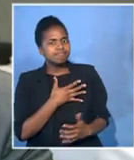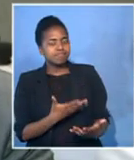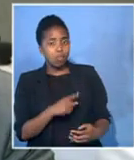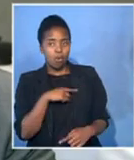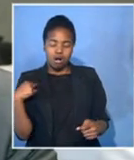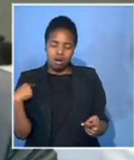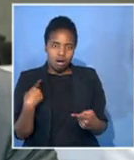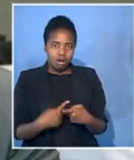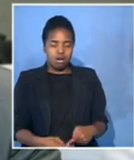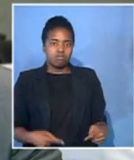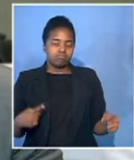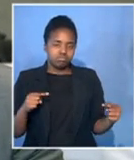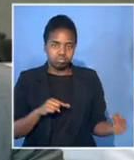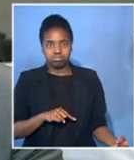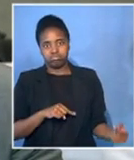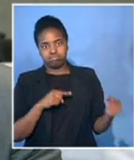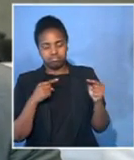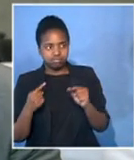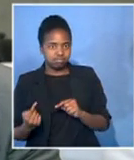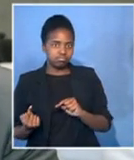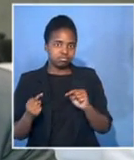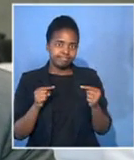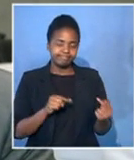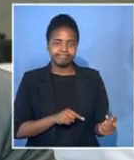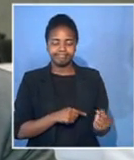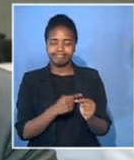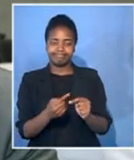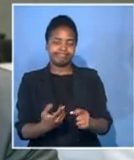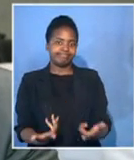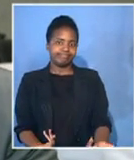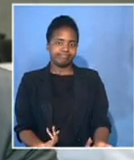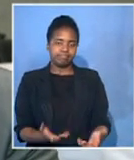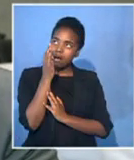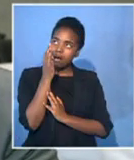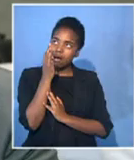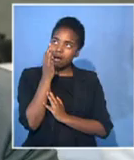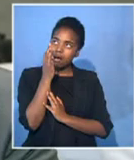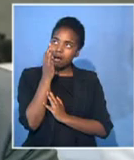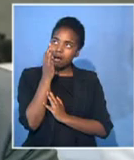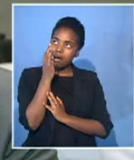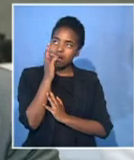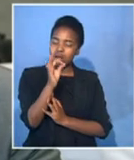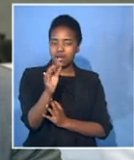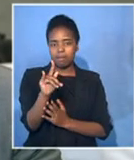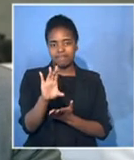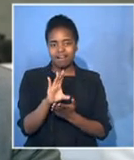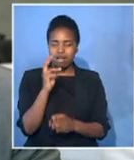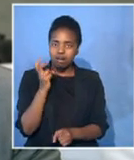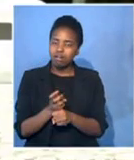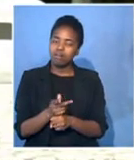all the, you know, repeated, unsuccessful attempts at trying to get this thing sorted?